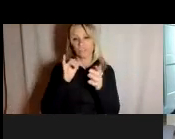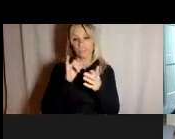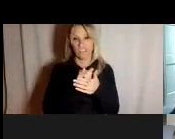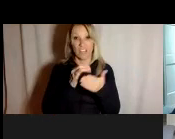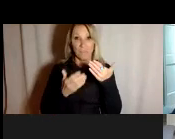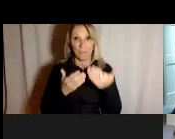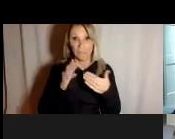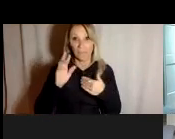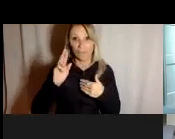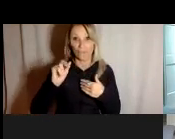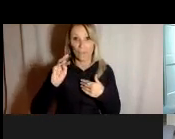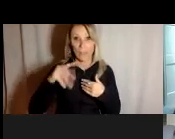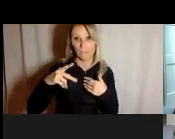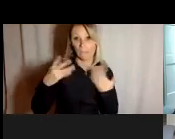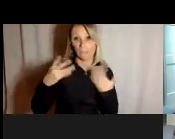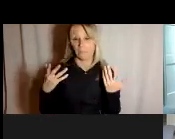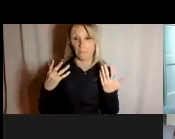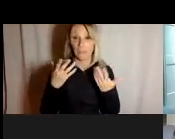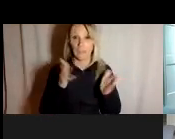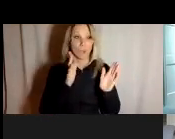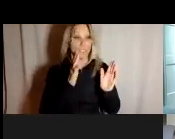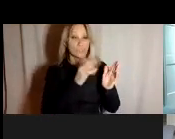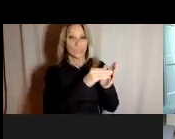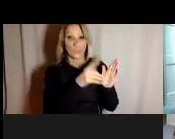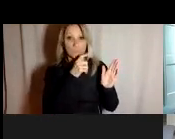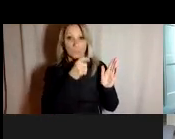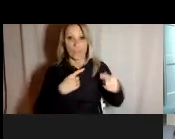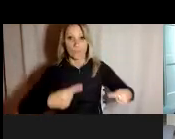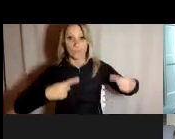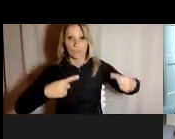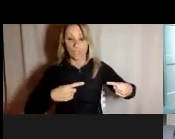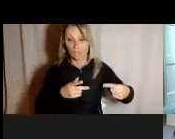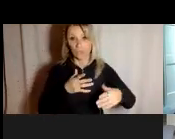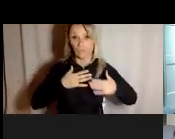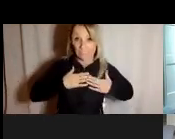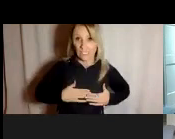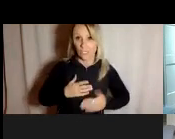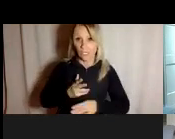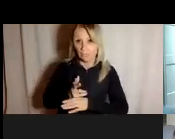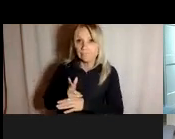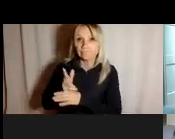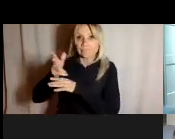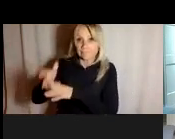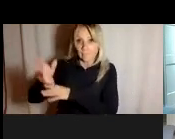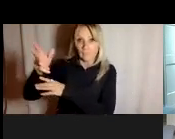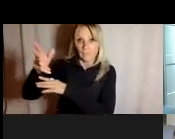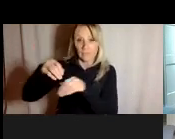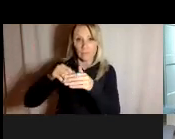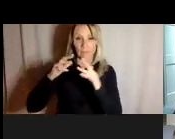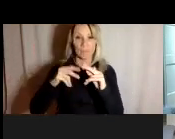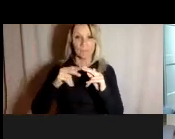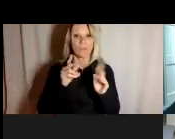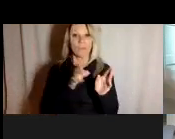students with wheelchairs to access to physically access the building it could be something more complicated like a um